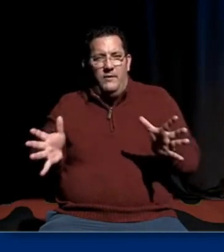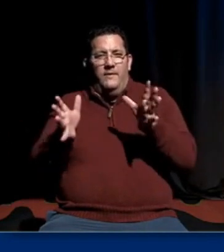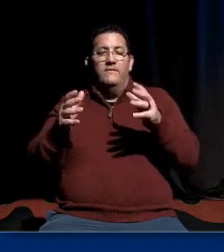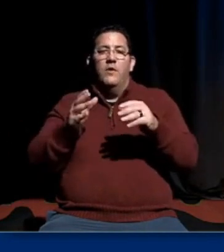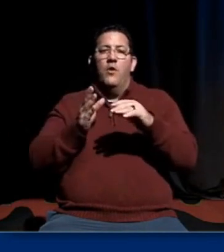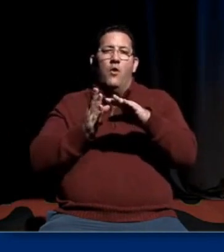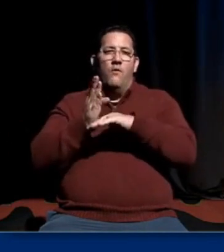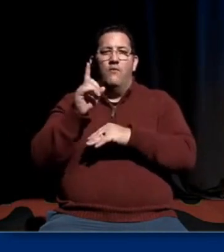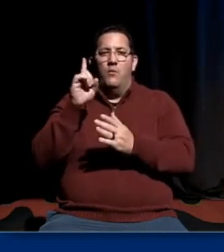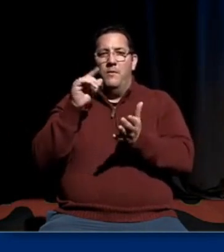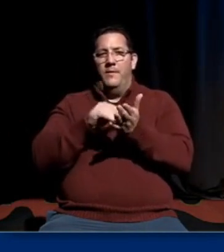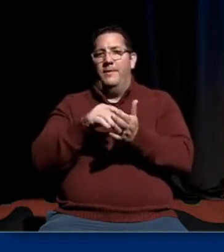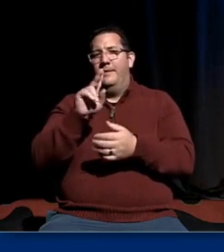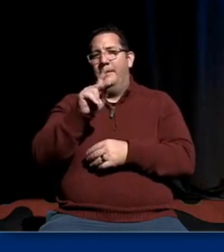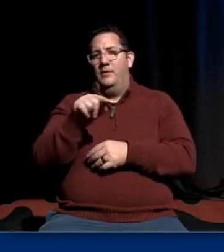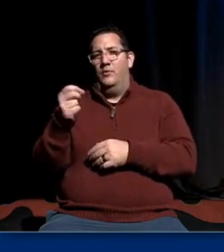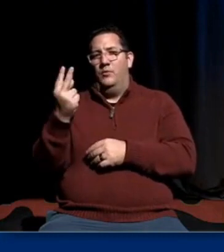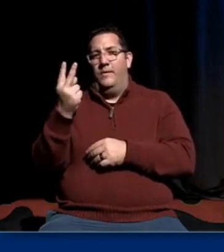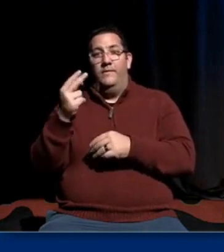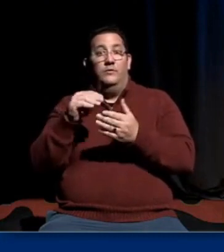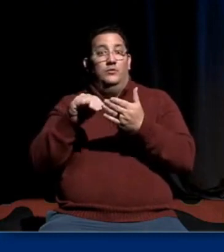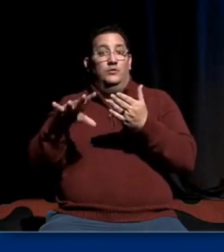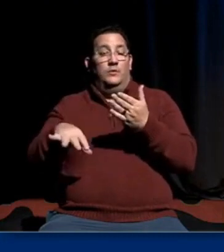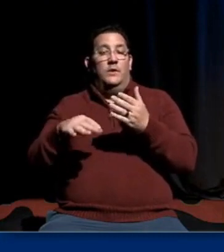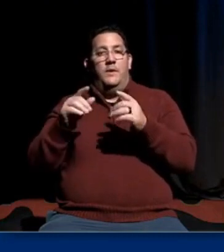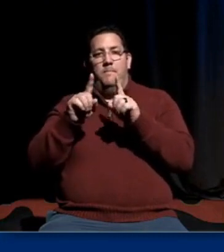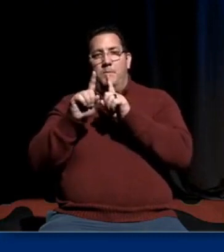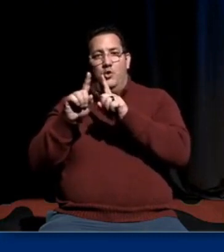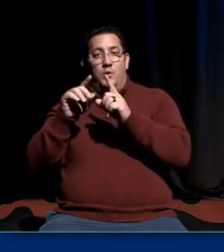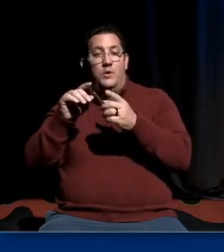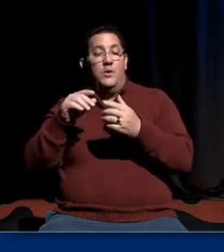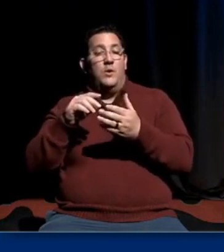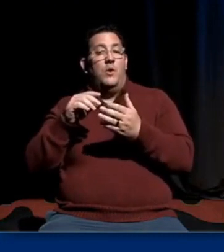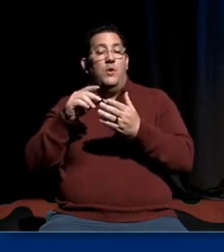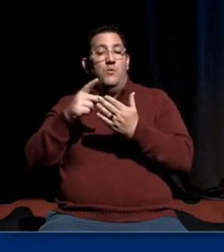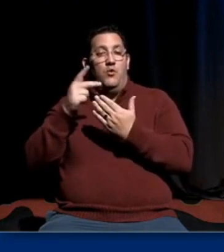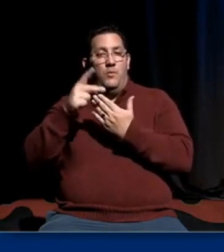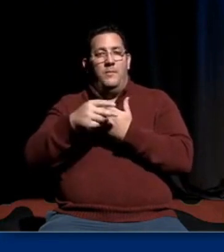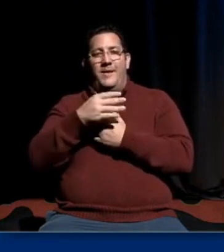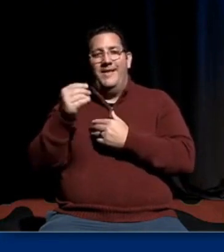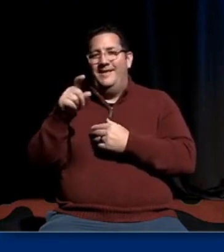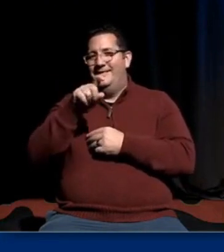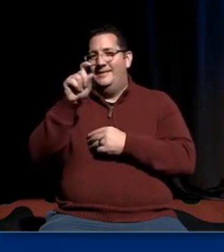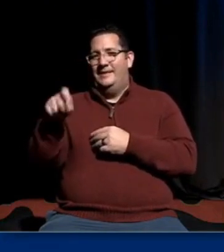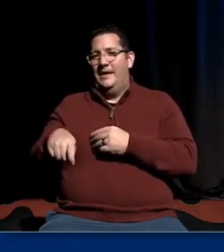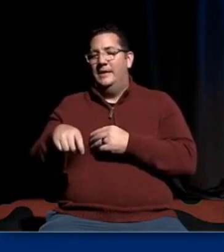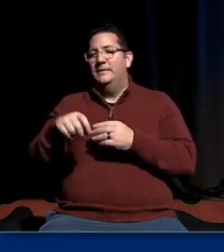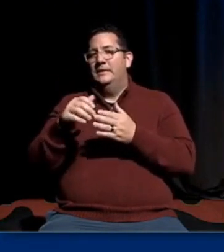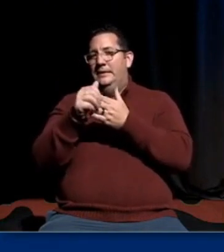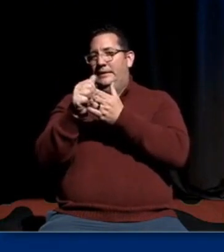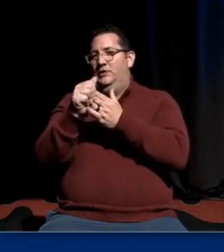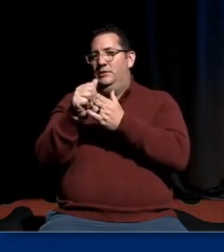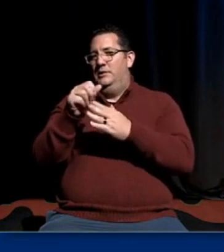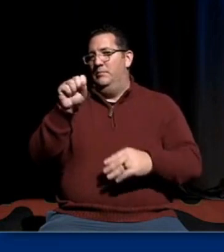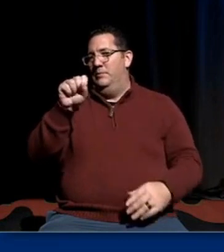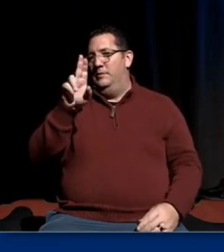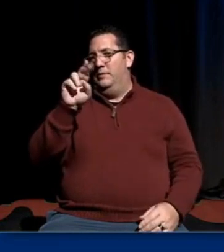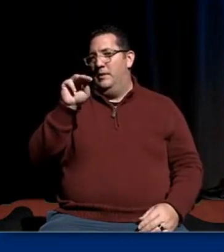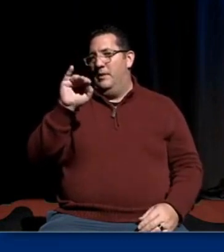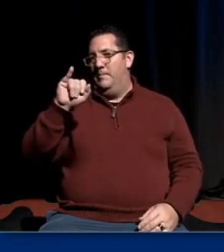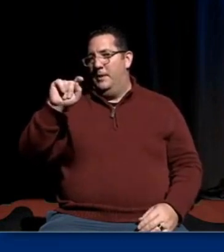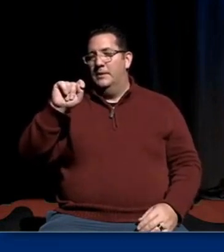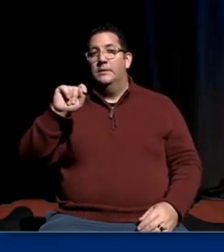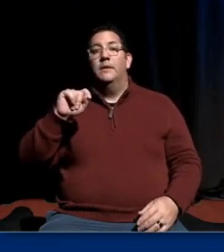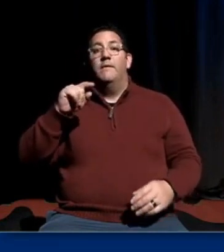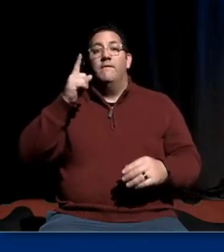students through the mentoring program and the Texas Male Student Leadership Summit. At the college level, this